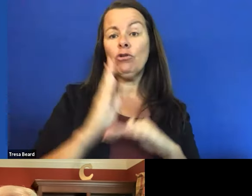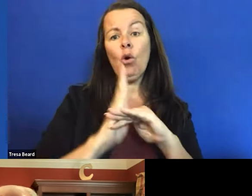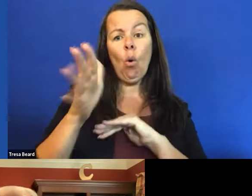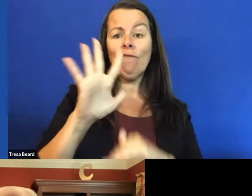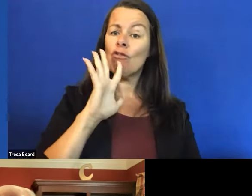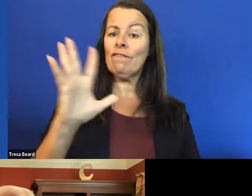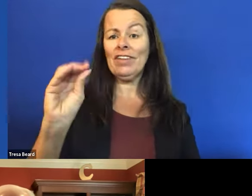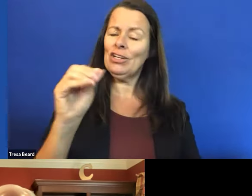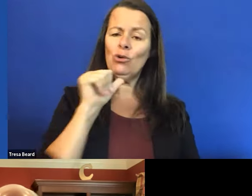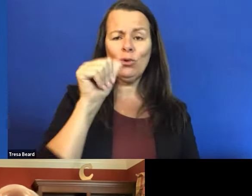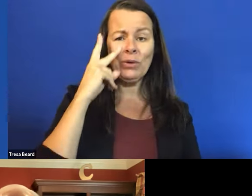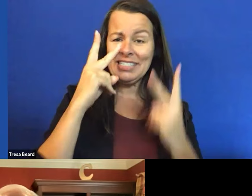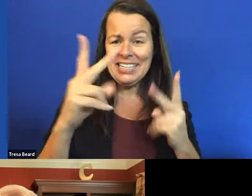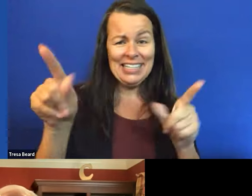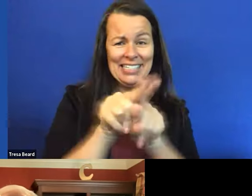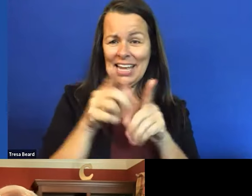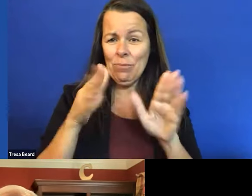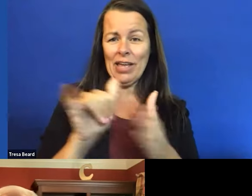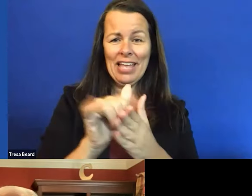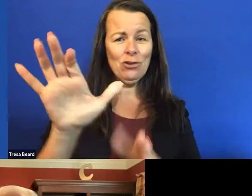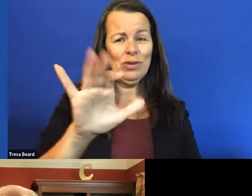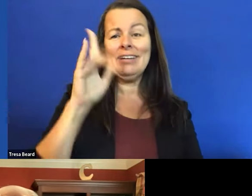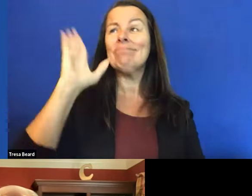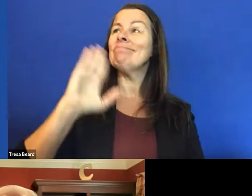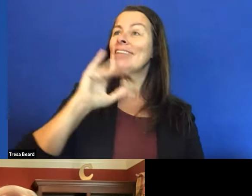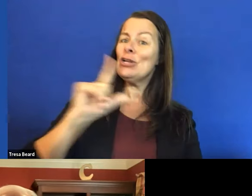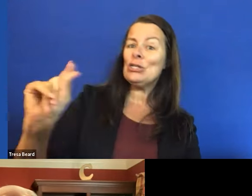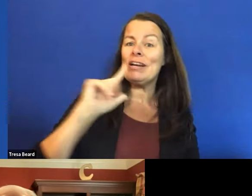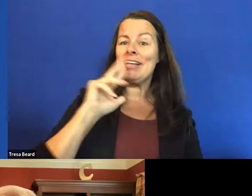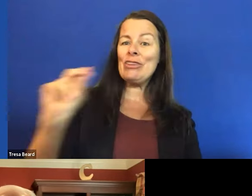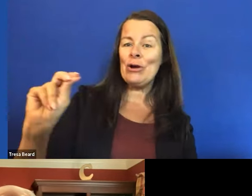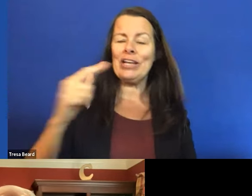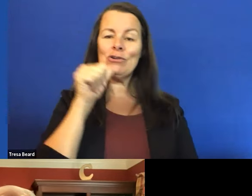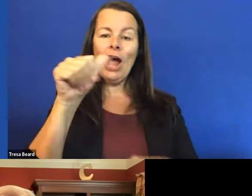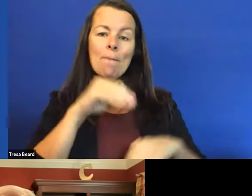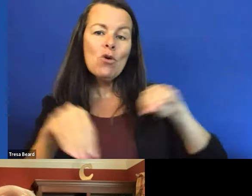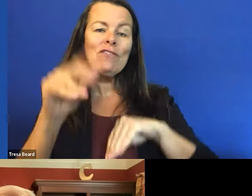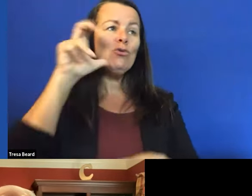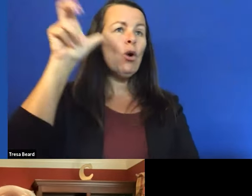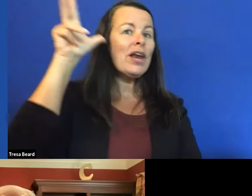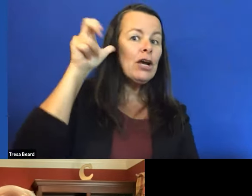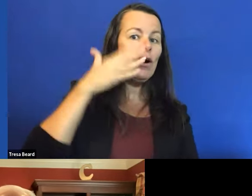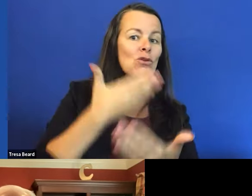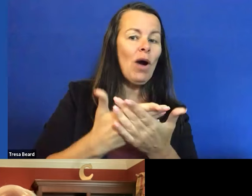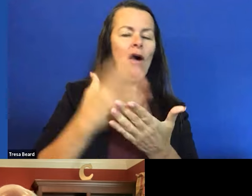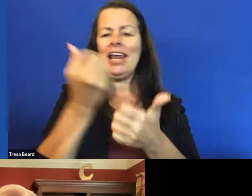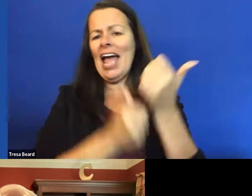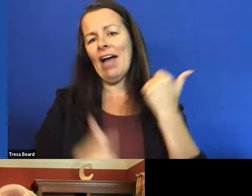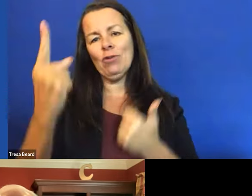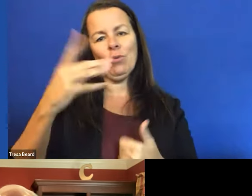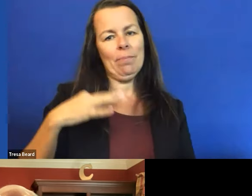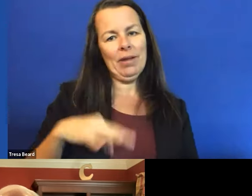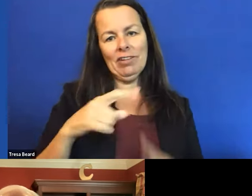seeing the same way you did in your 20s and 30s. You're not hearing the same way. You're not moving the same way. And everybody benefits from accessibility.